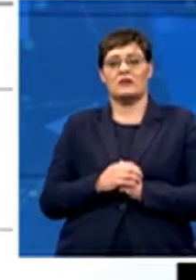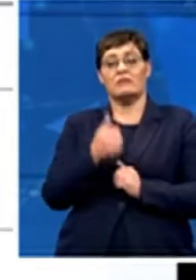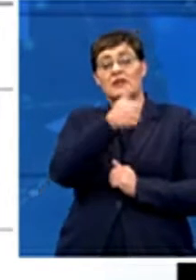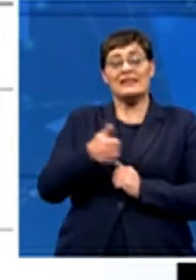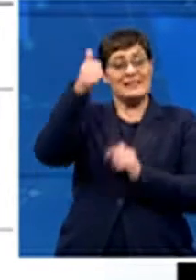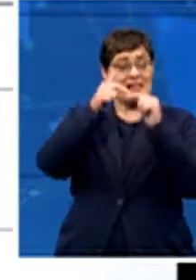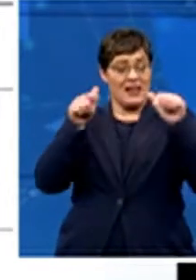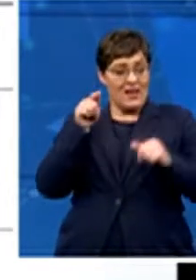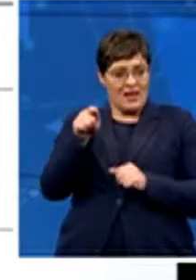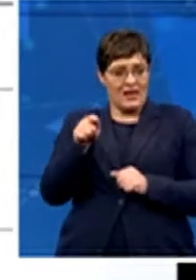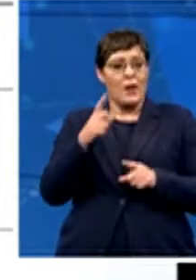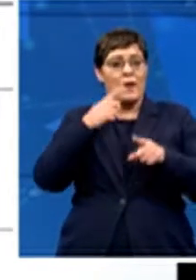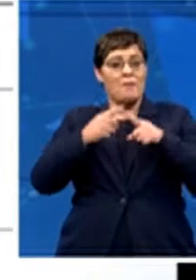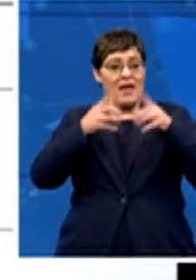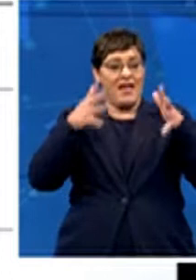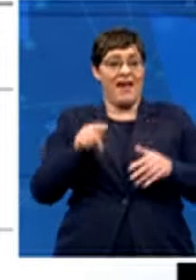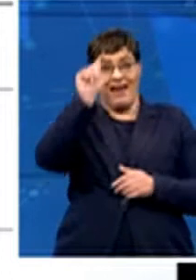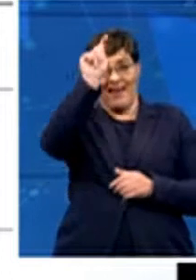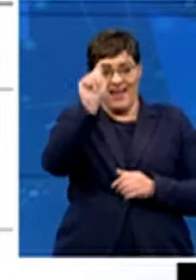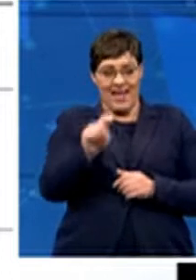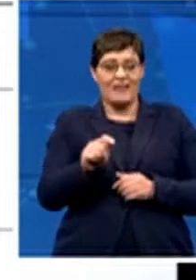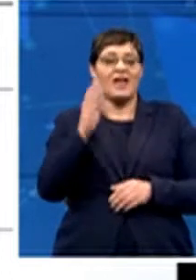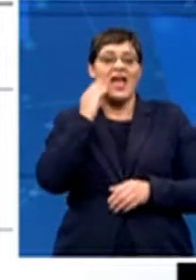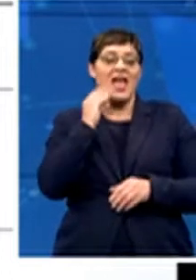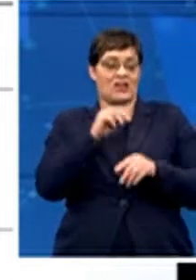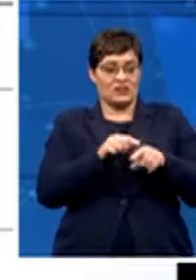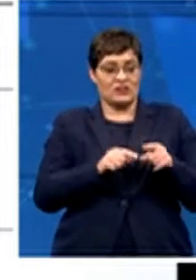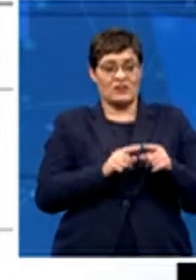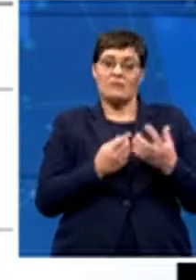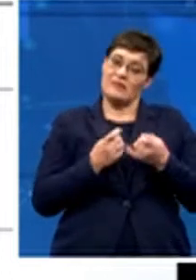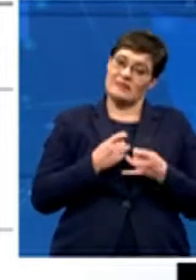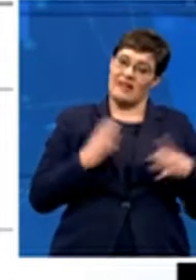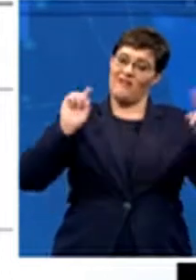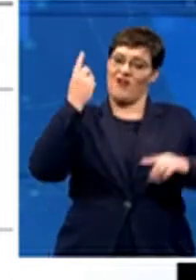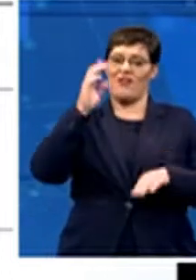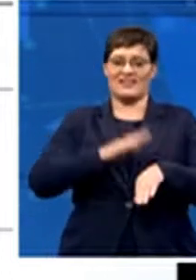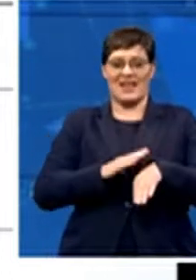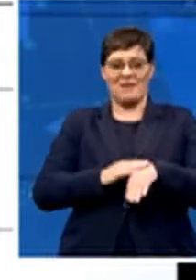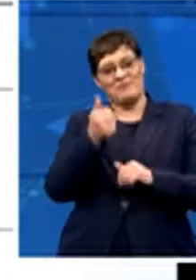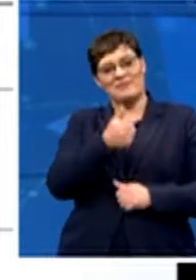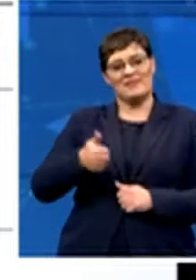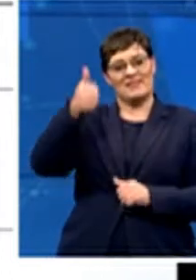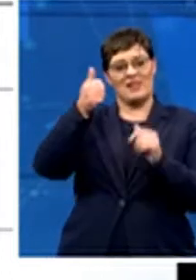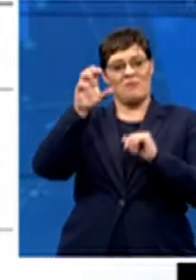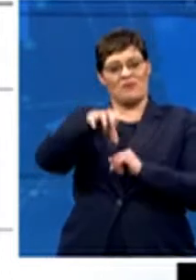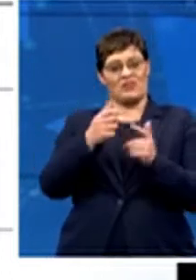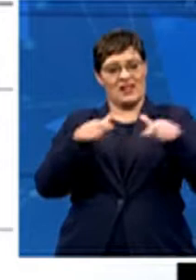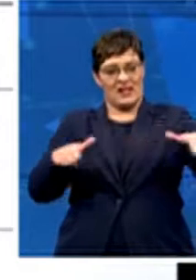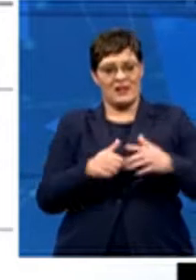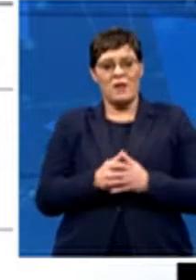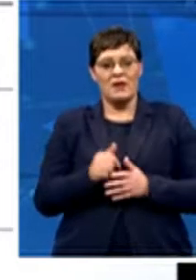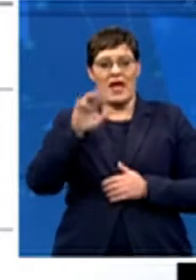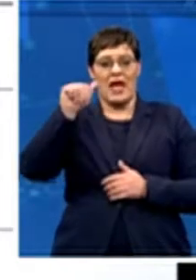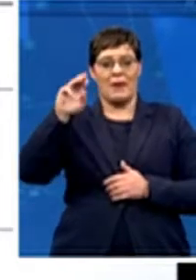which age they either made their debuts, at the senior provincial level, what used to be called amateur cricket, and then at their franchise